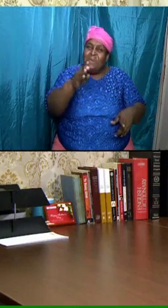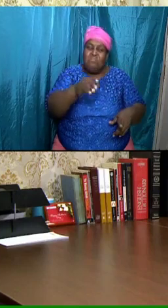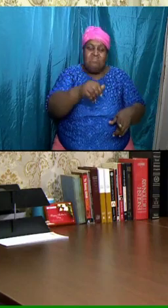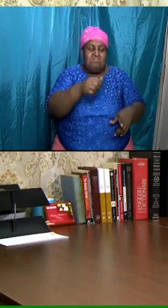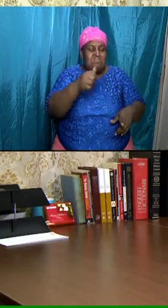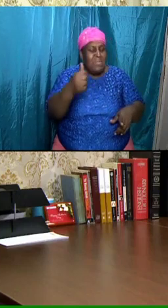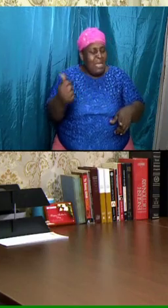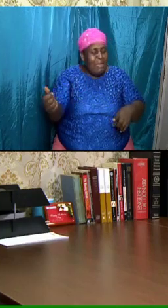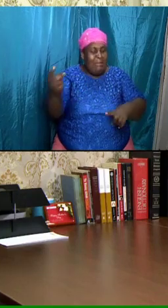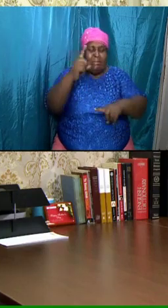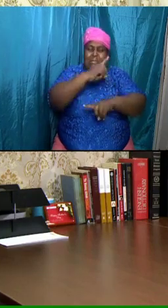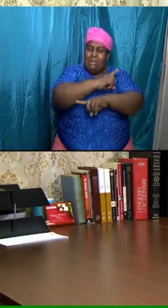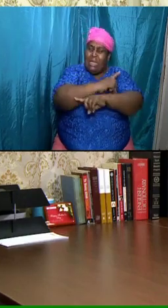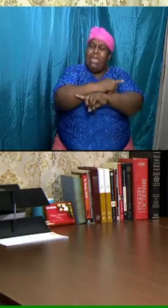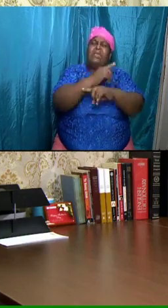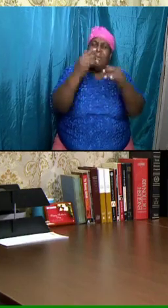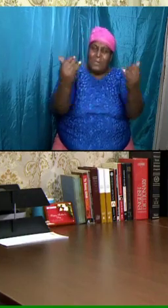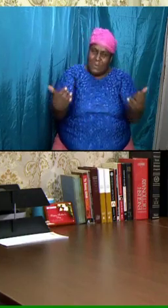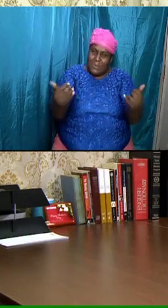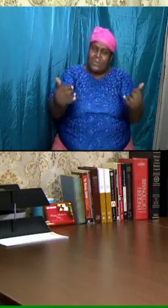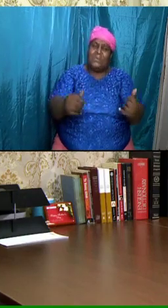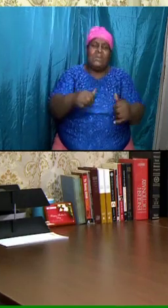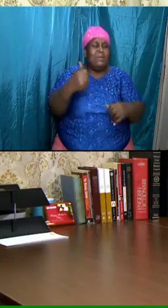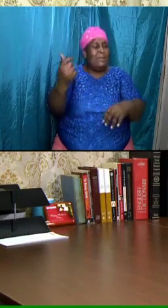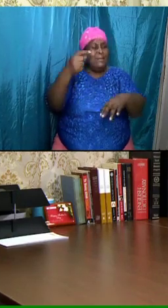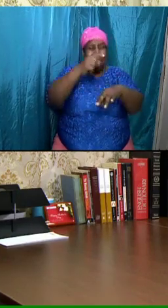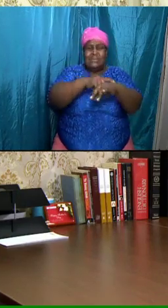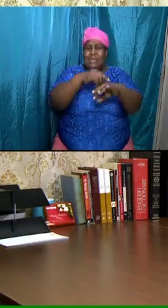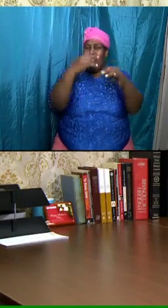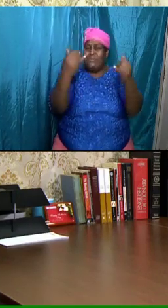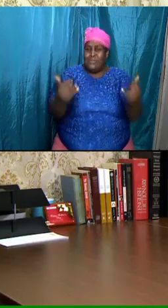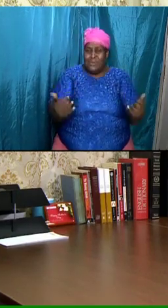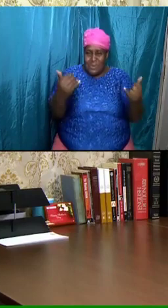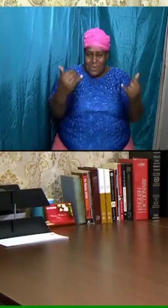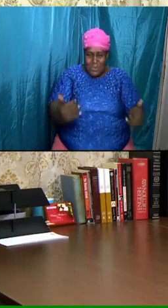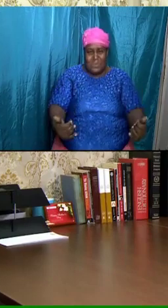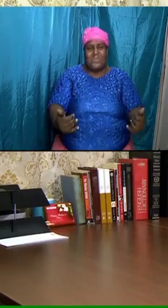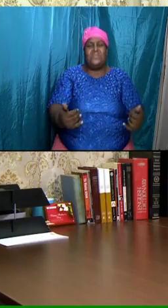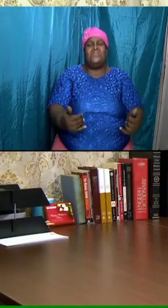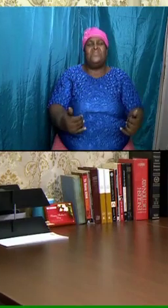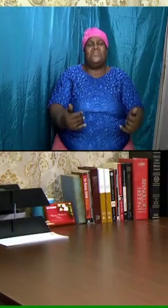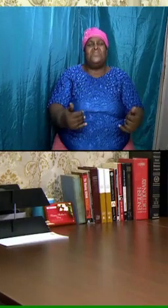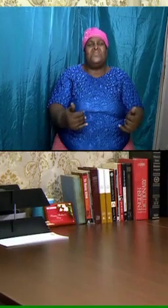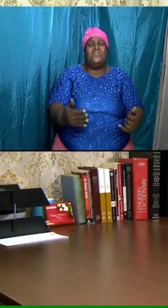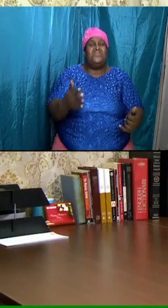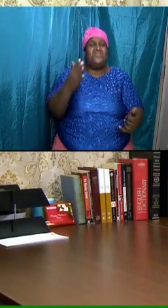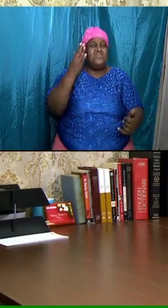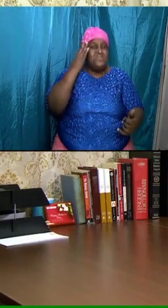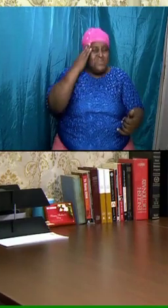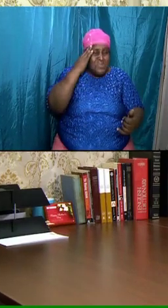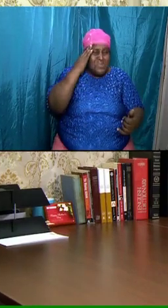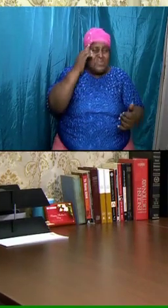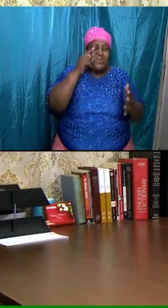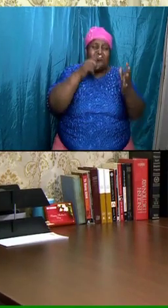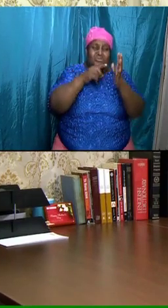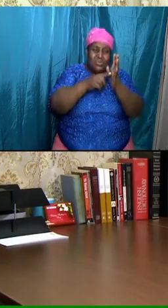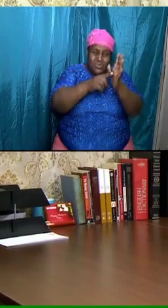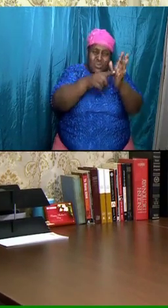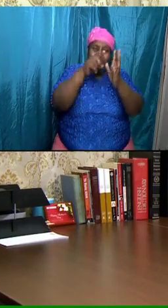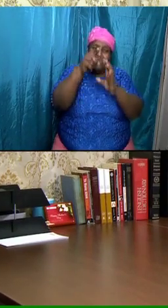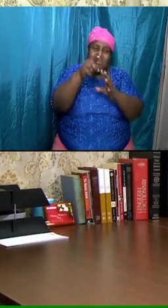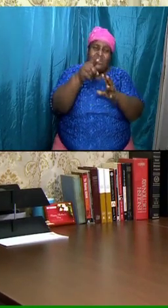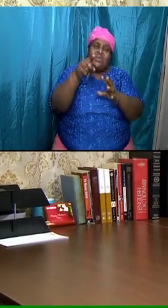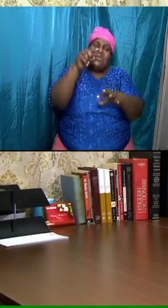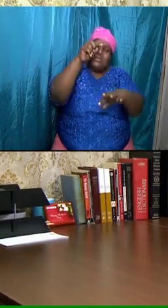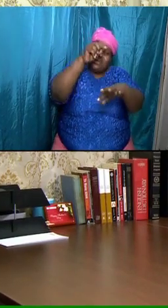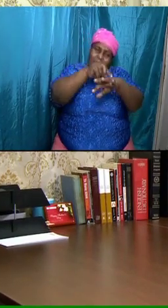any time now because we have already gone through and showed that we are in the season of his return and any